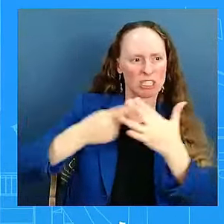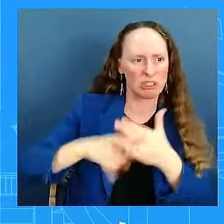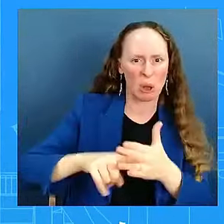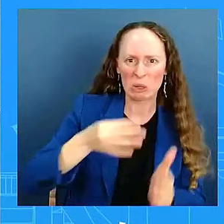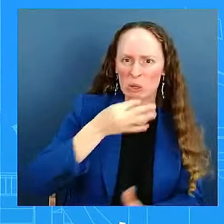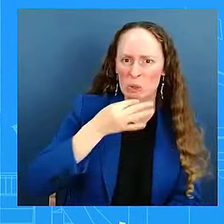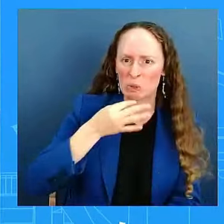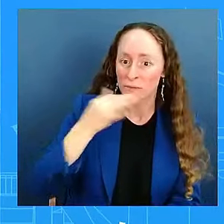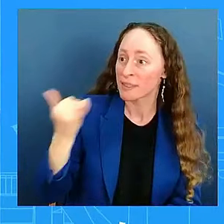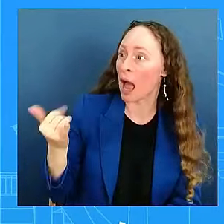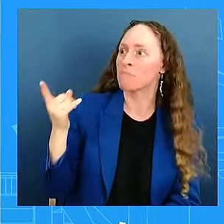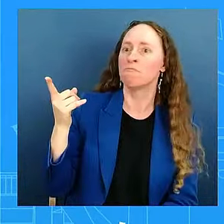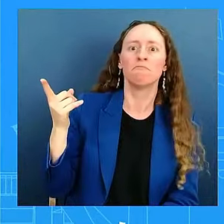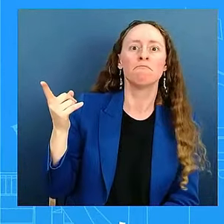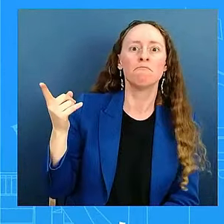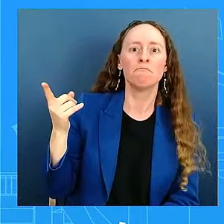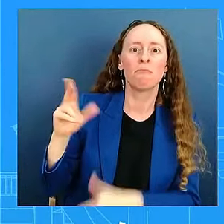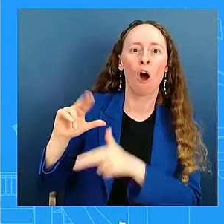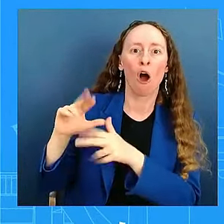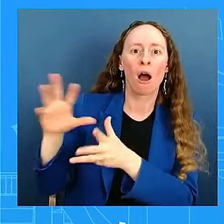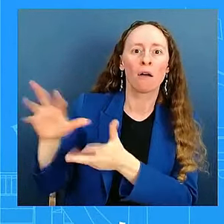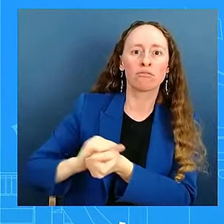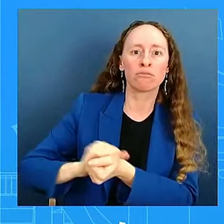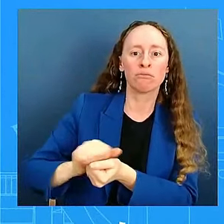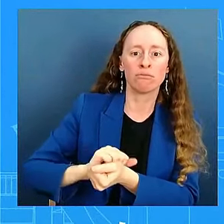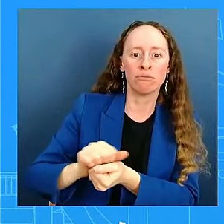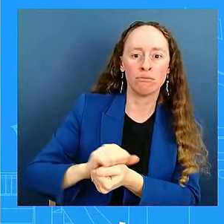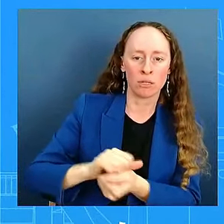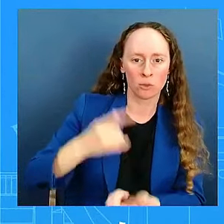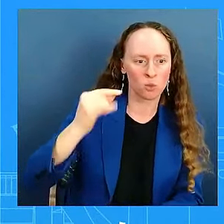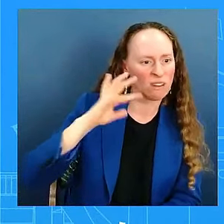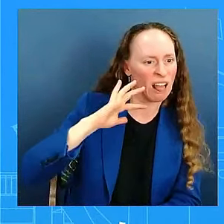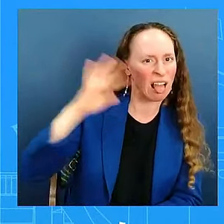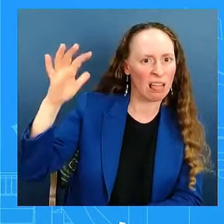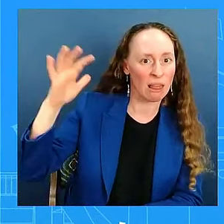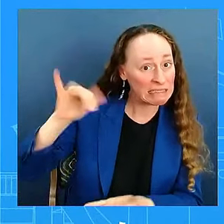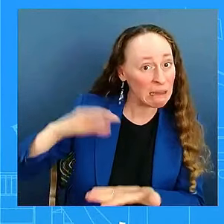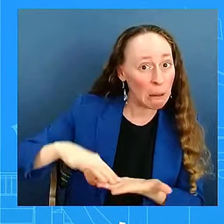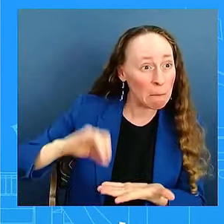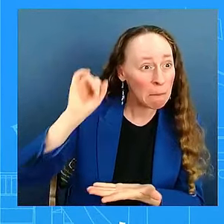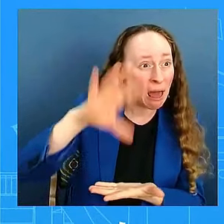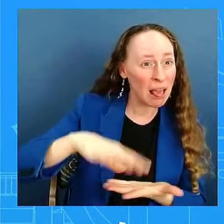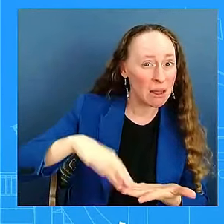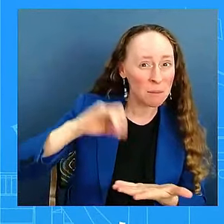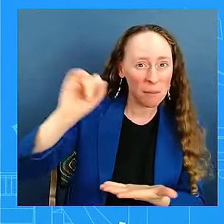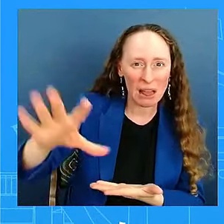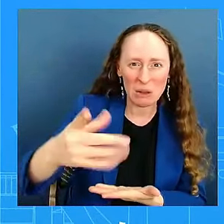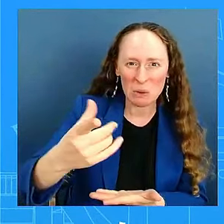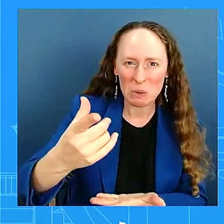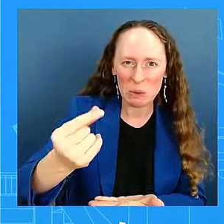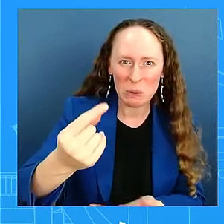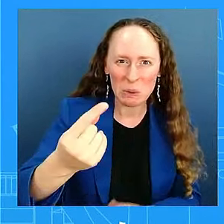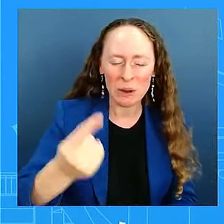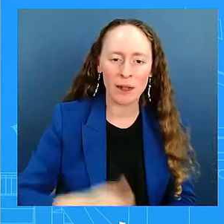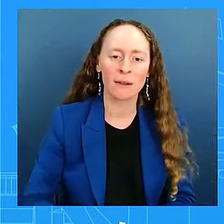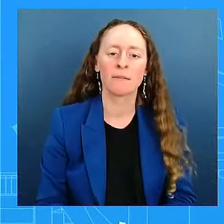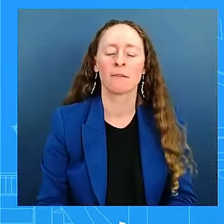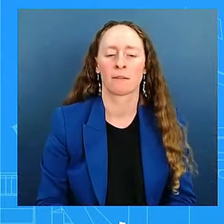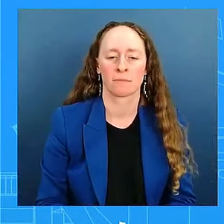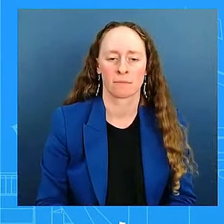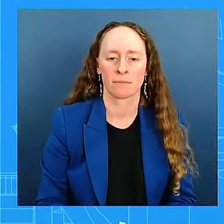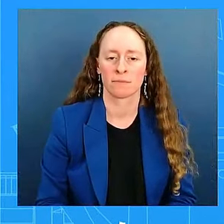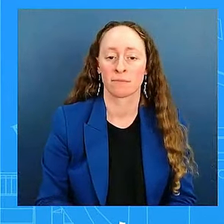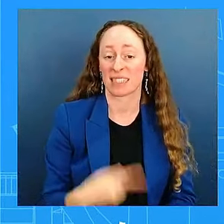carry it out safely? state and local authorities are in charge of their respective election efforts. They